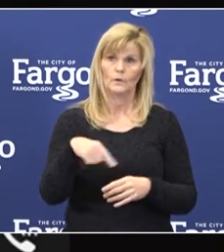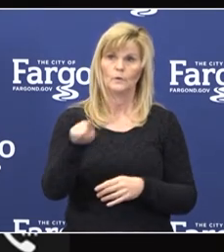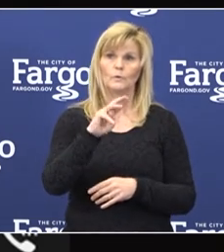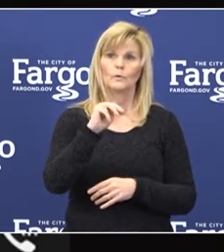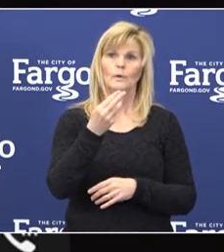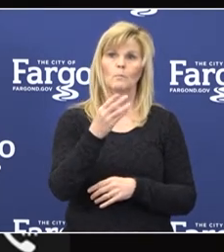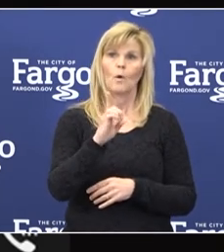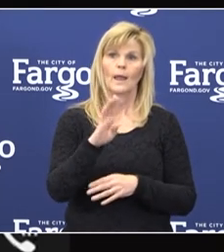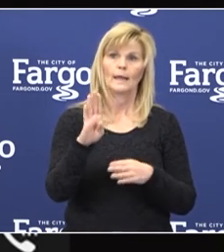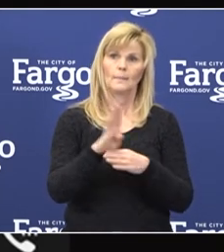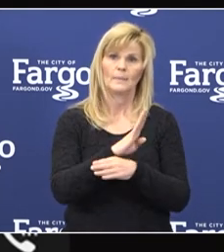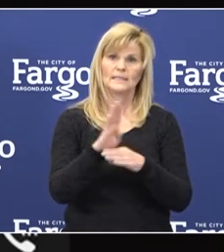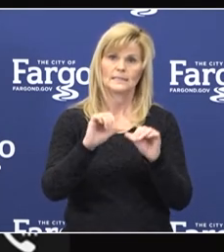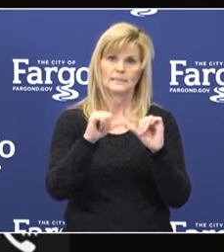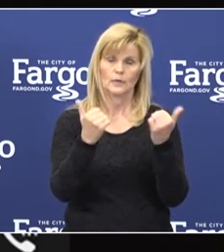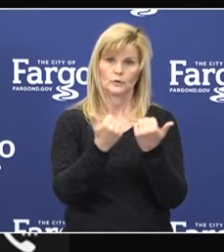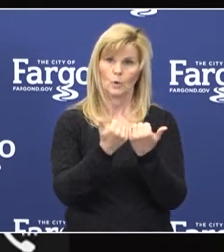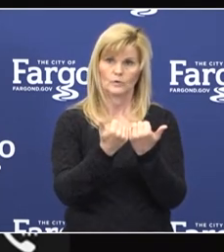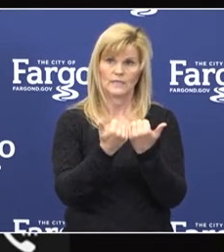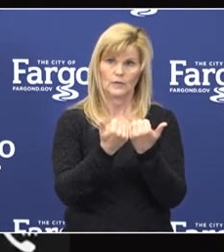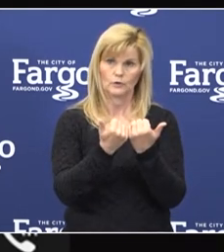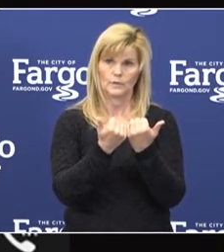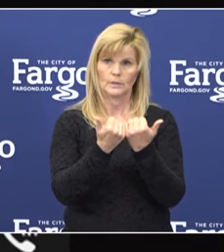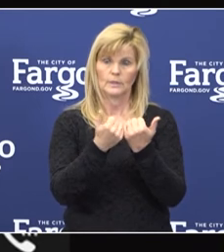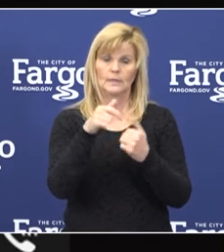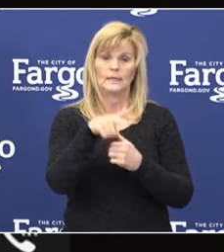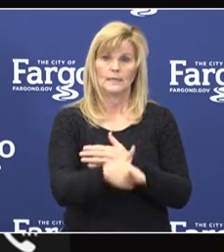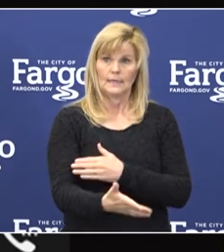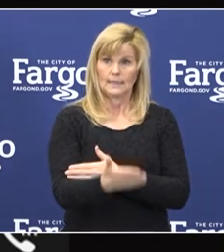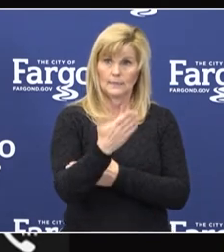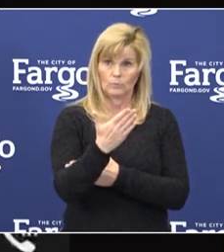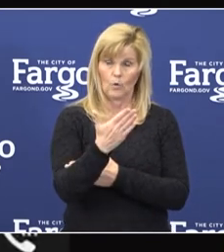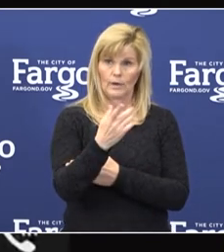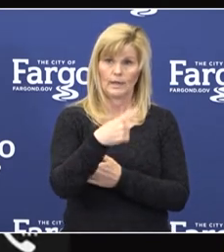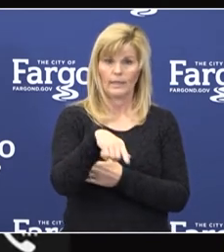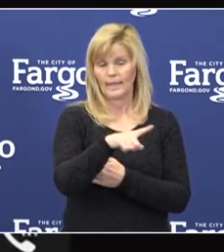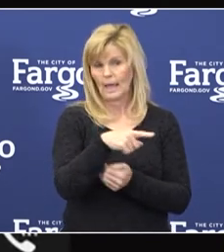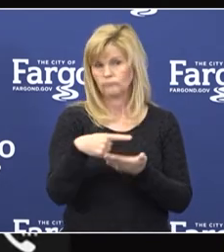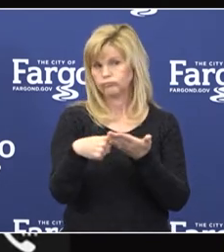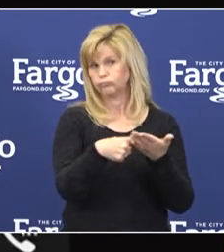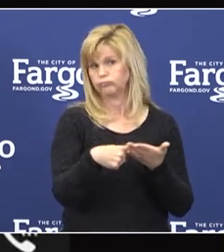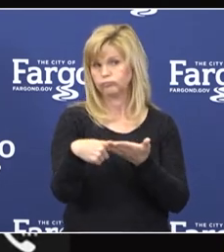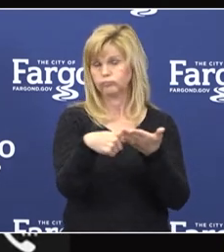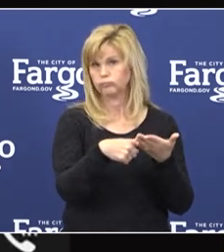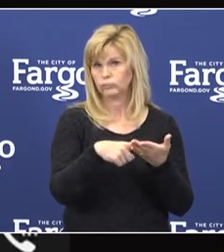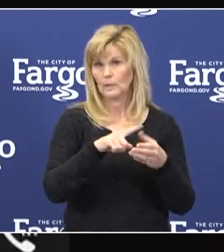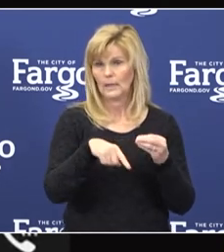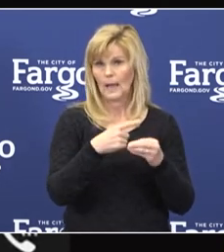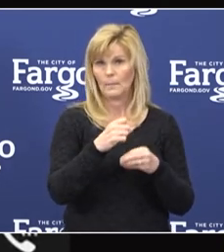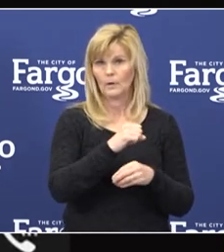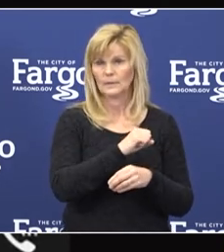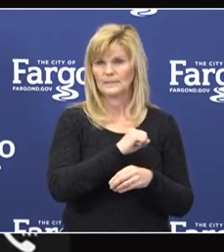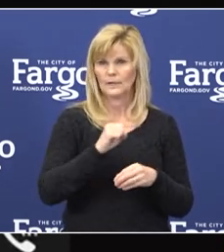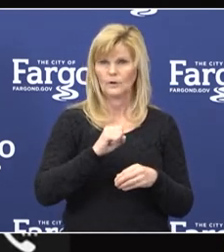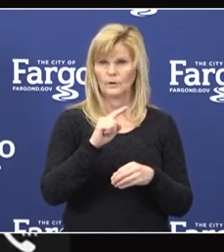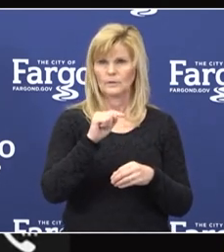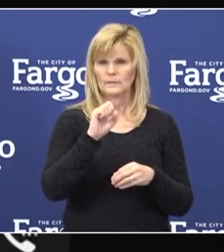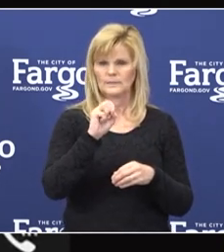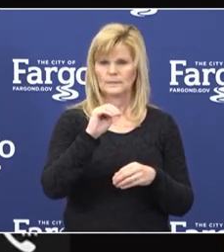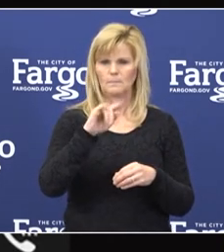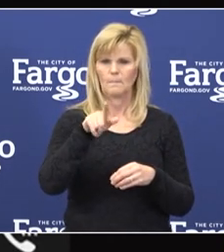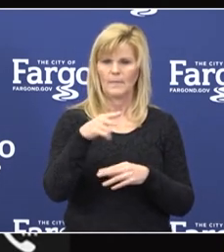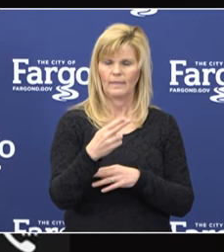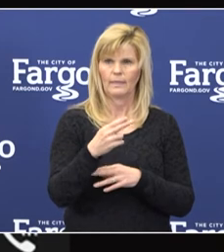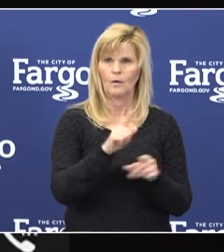Moorhead Business Association. This morning there was a dialogue discussion with Senator Tim Smith, along with